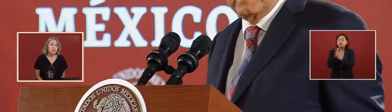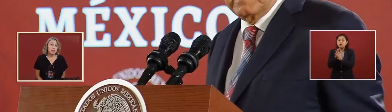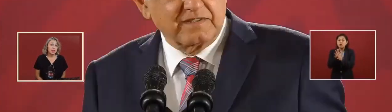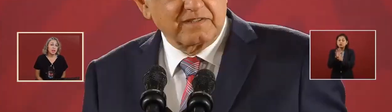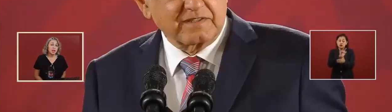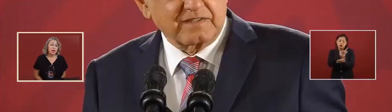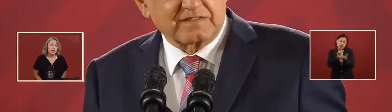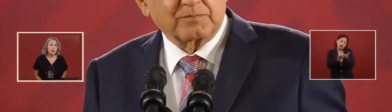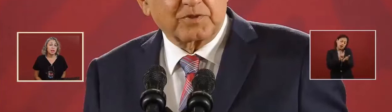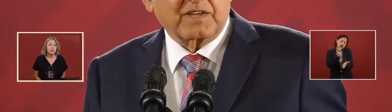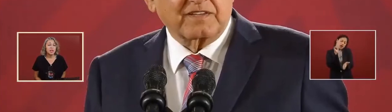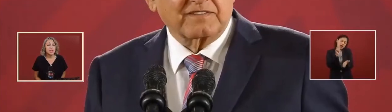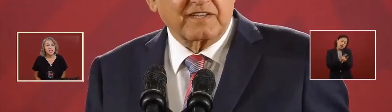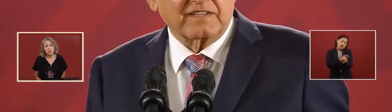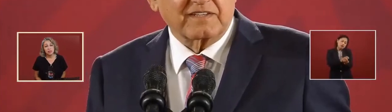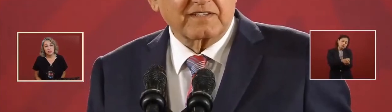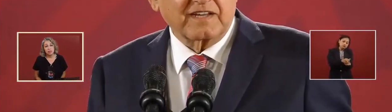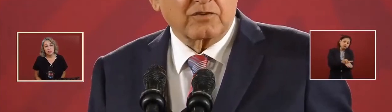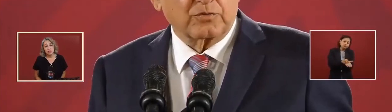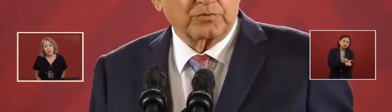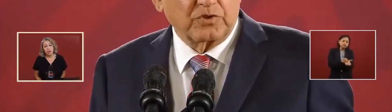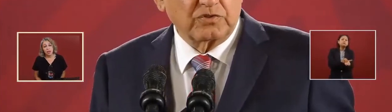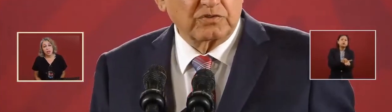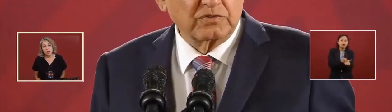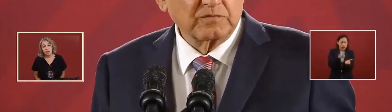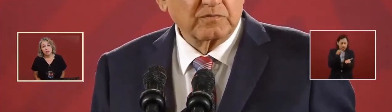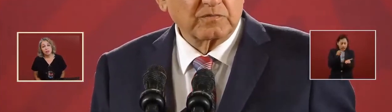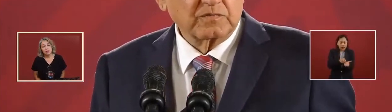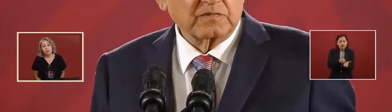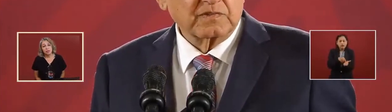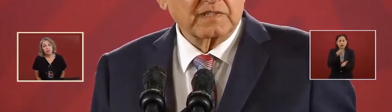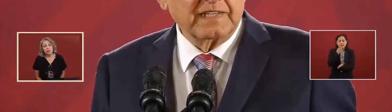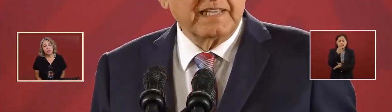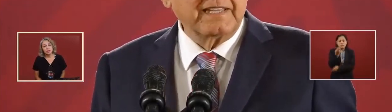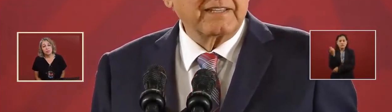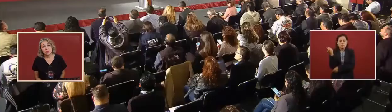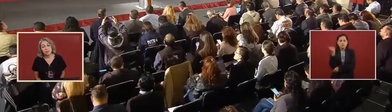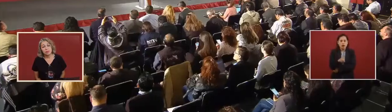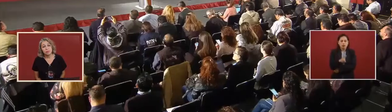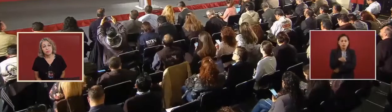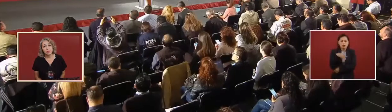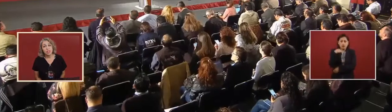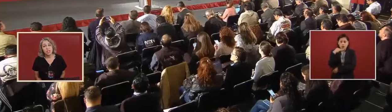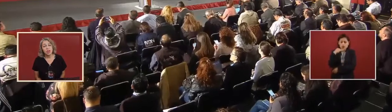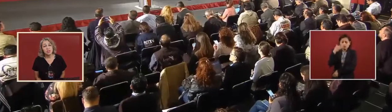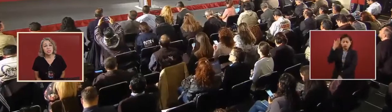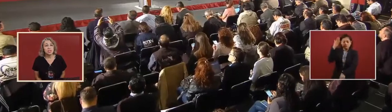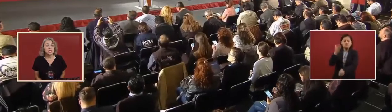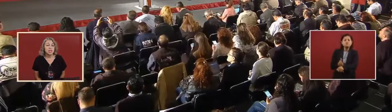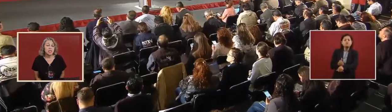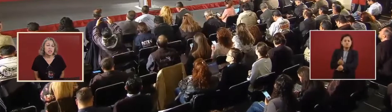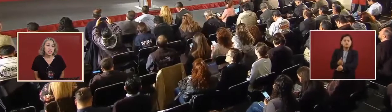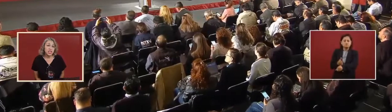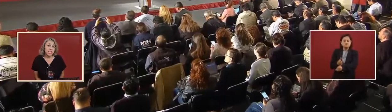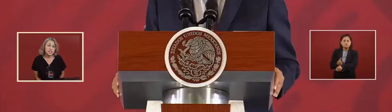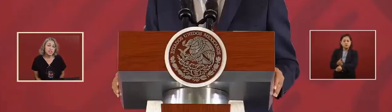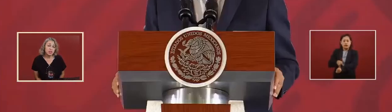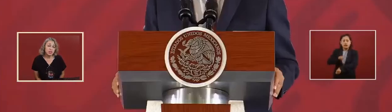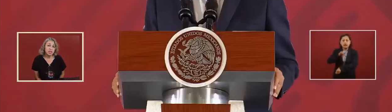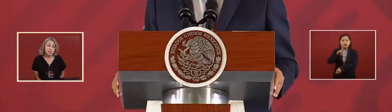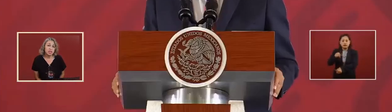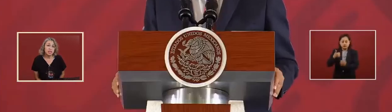laws change so that they can actually